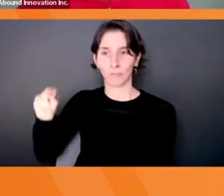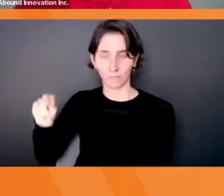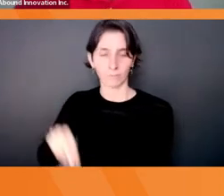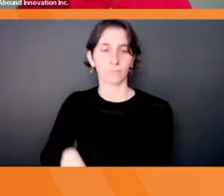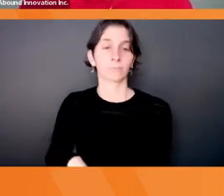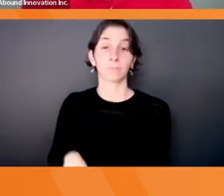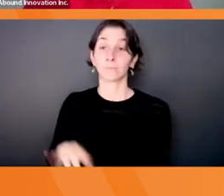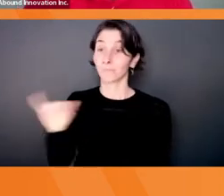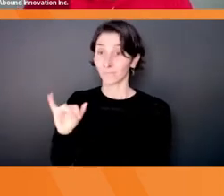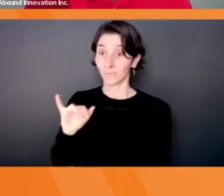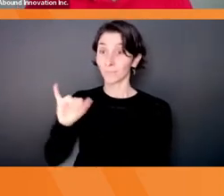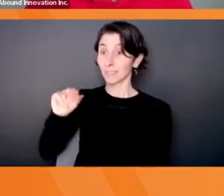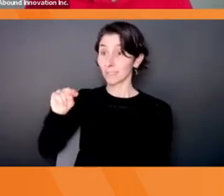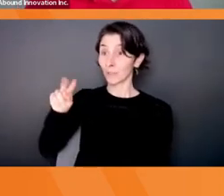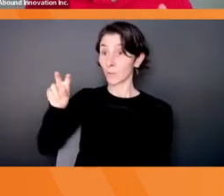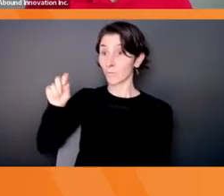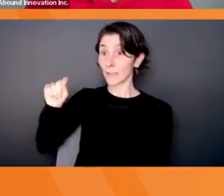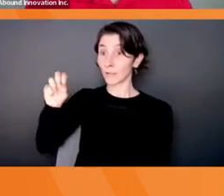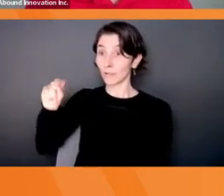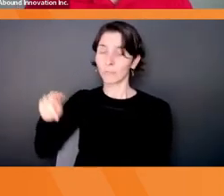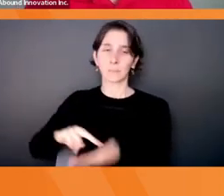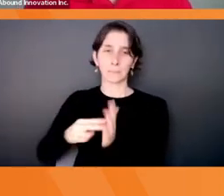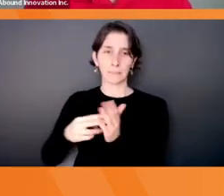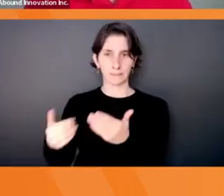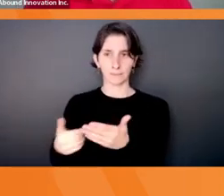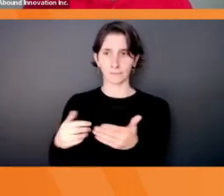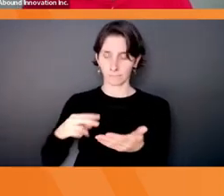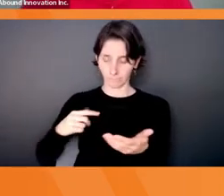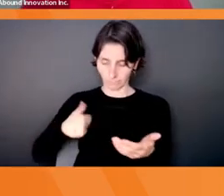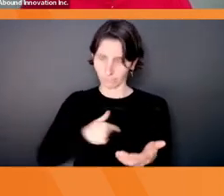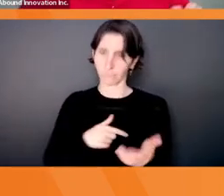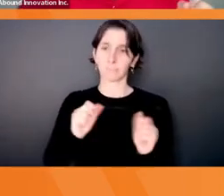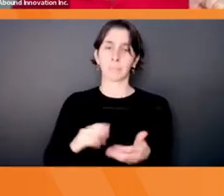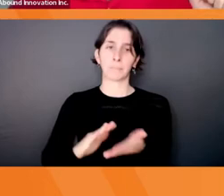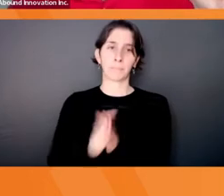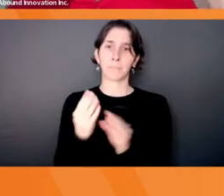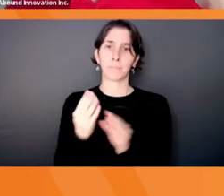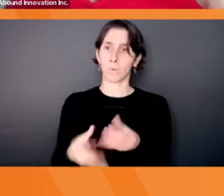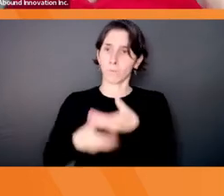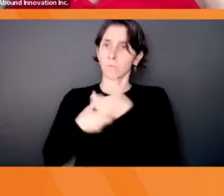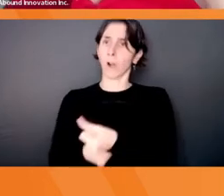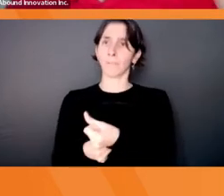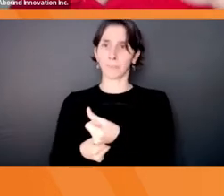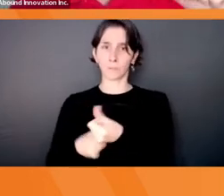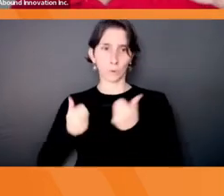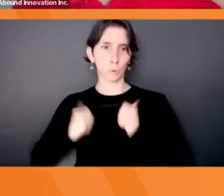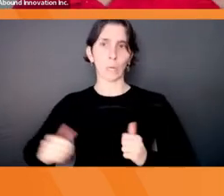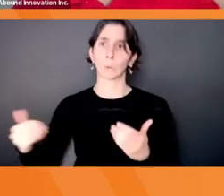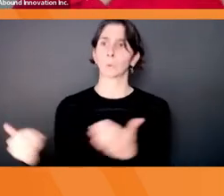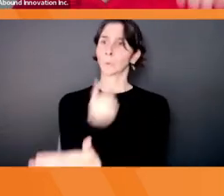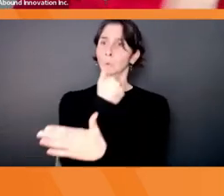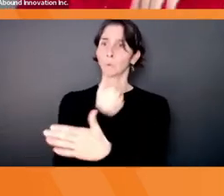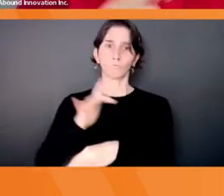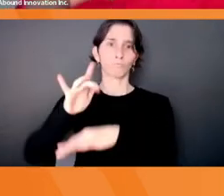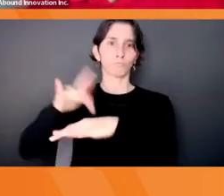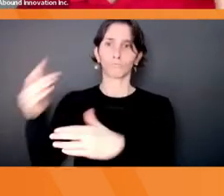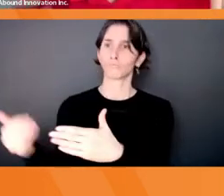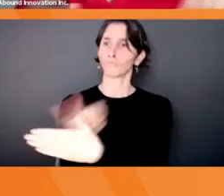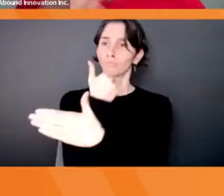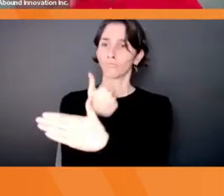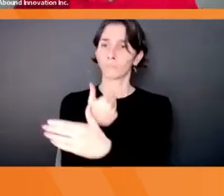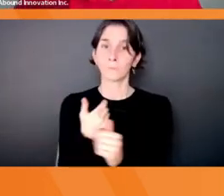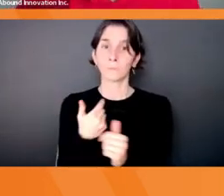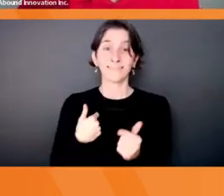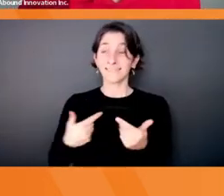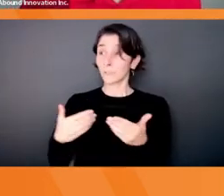to navigate uncharted waters and step into the unknown. So it's kind of like a way to be confident through this ambiguity